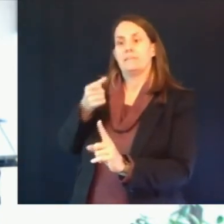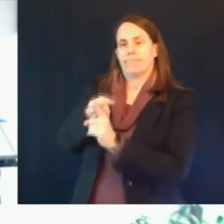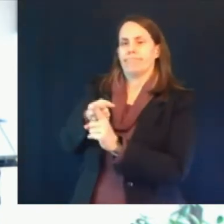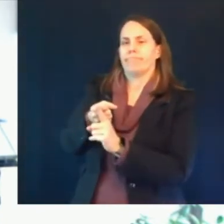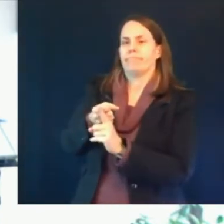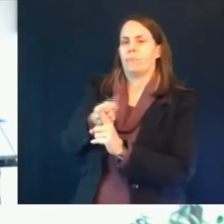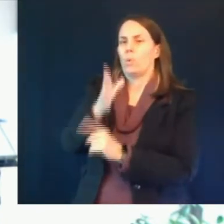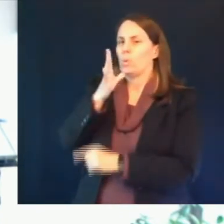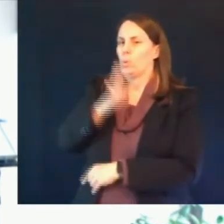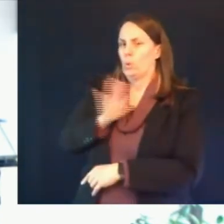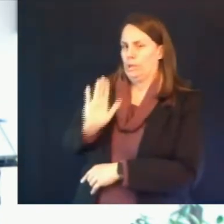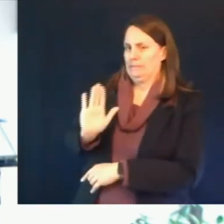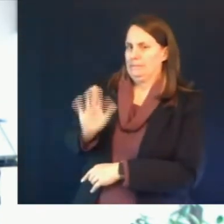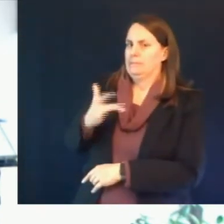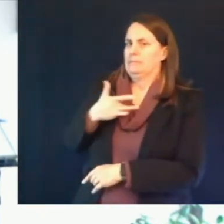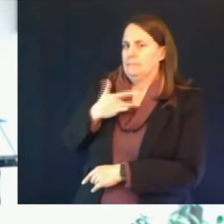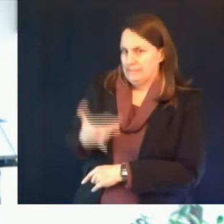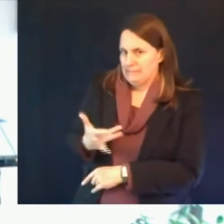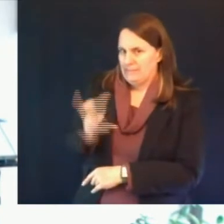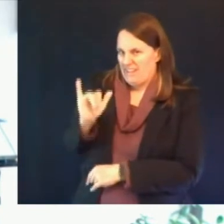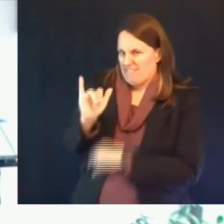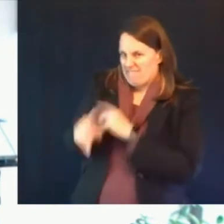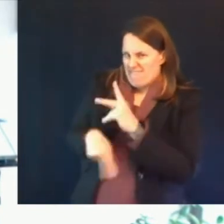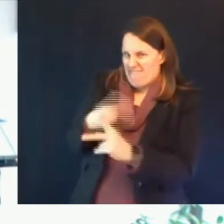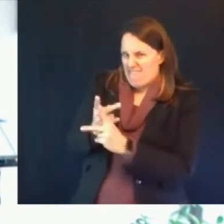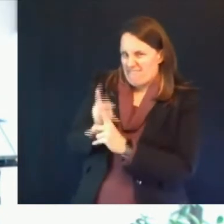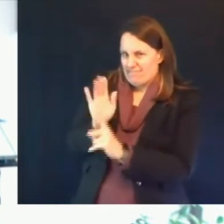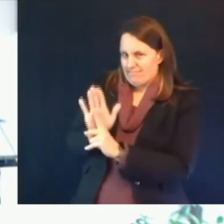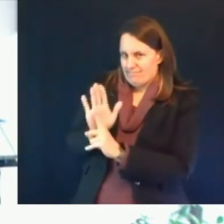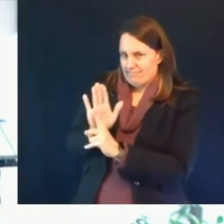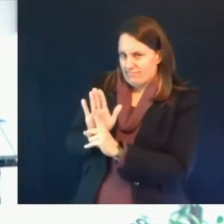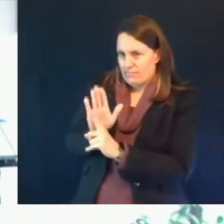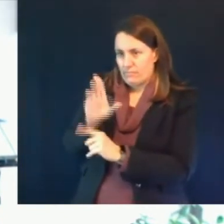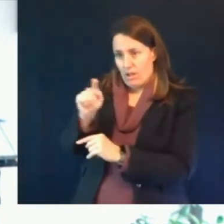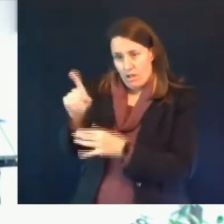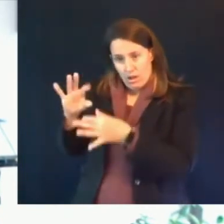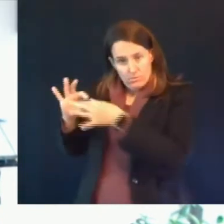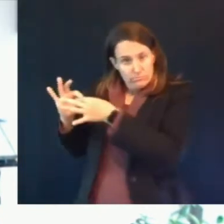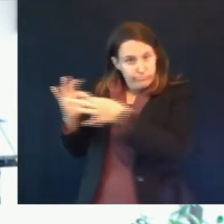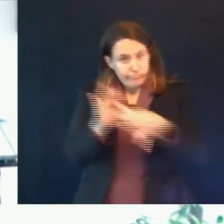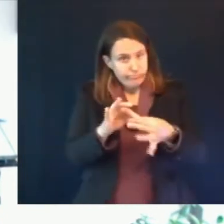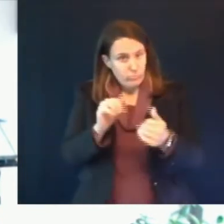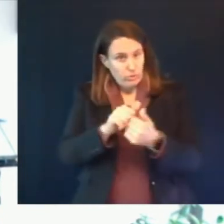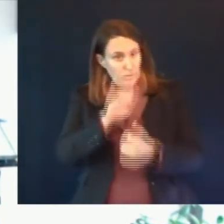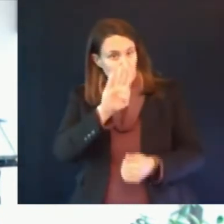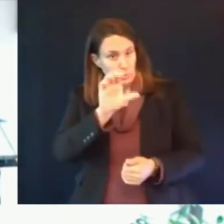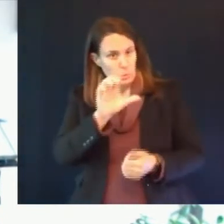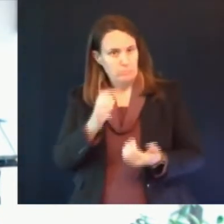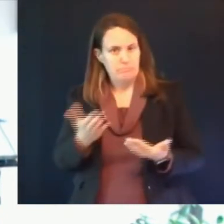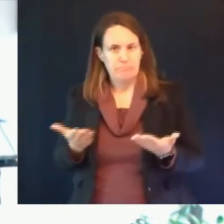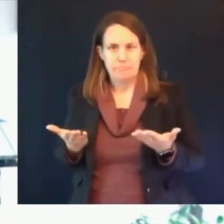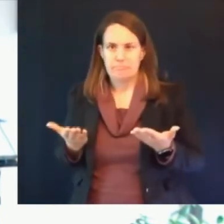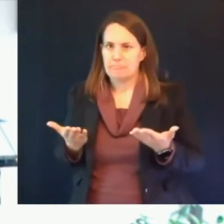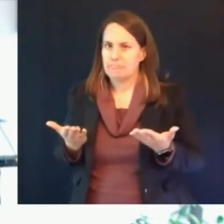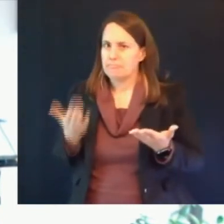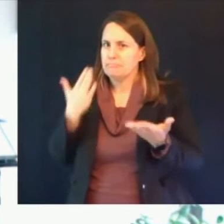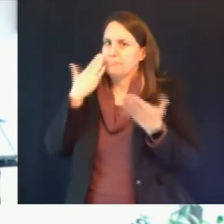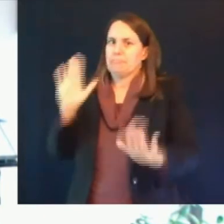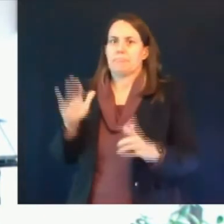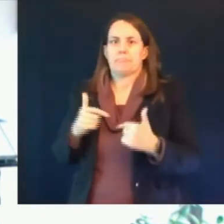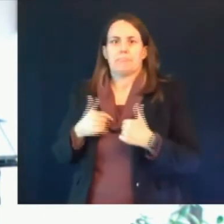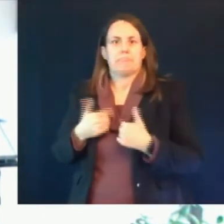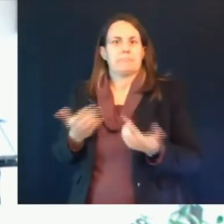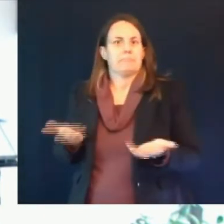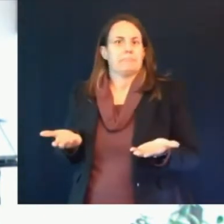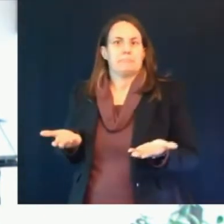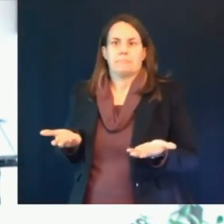about people that shouldn't should or should not take the johnson and johnson vaccine i think that's one of the priorities for the panel